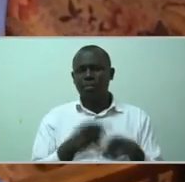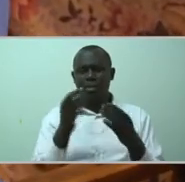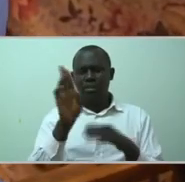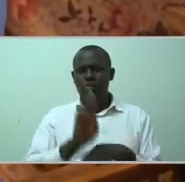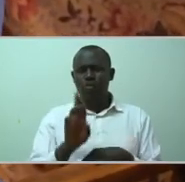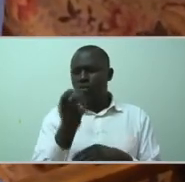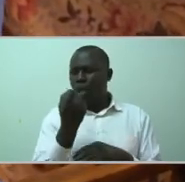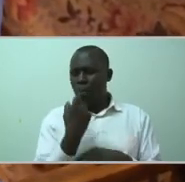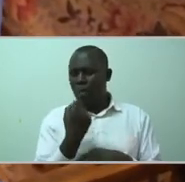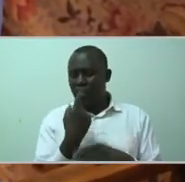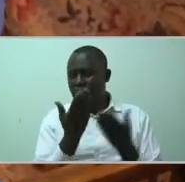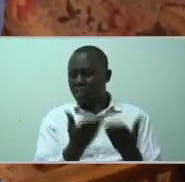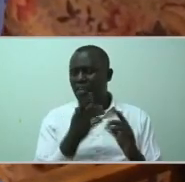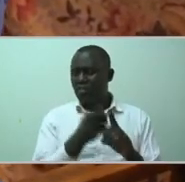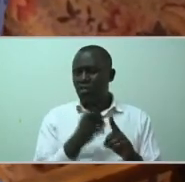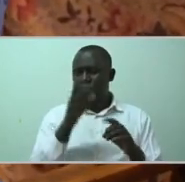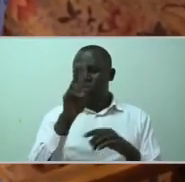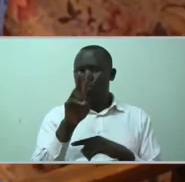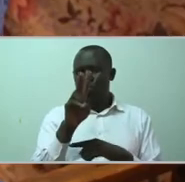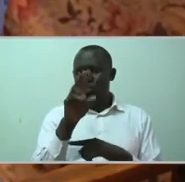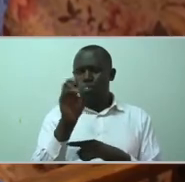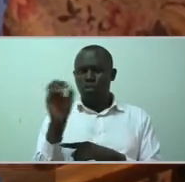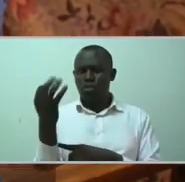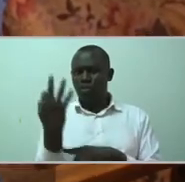I was put on medication in the year 2013.